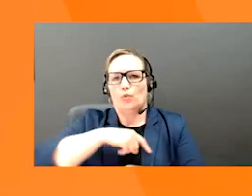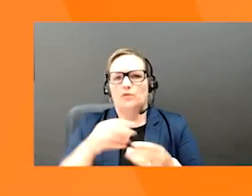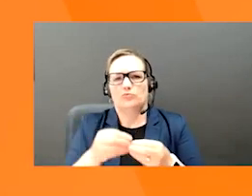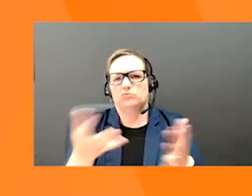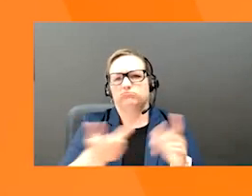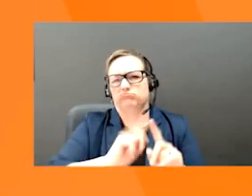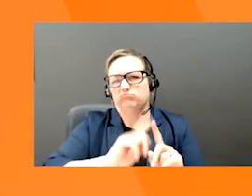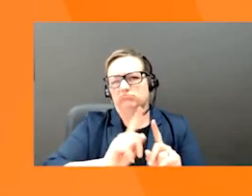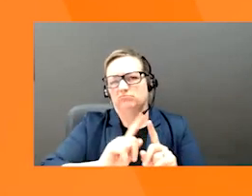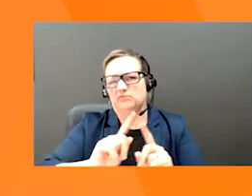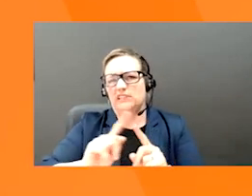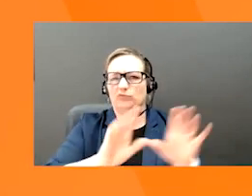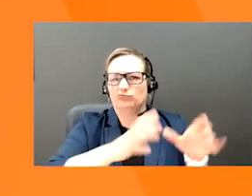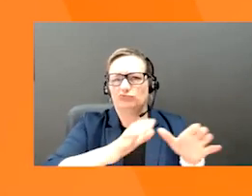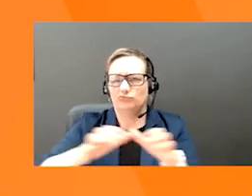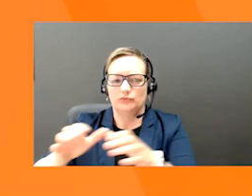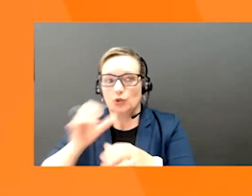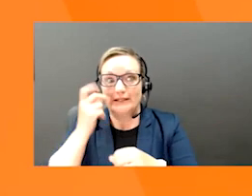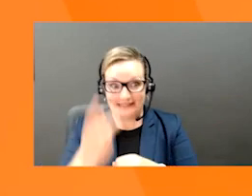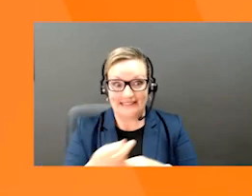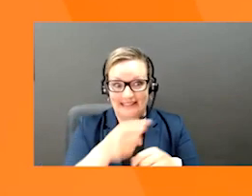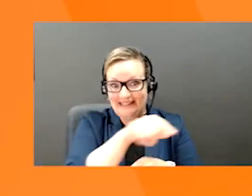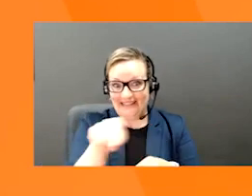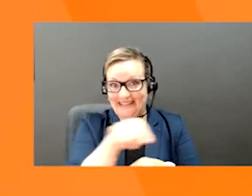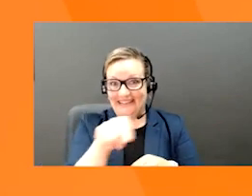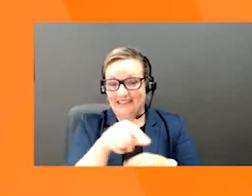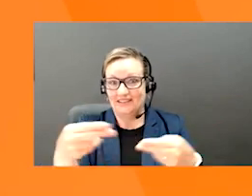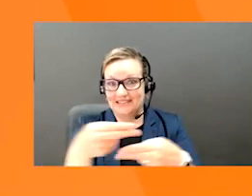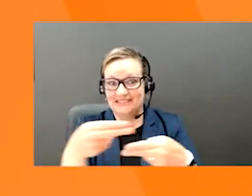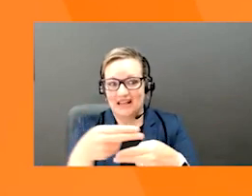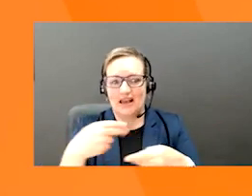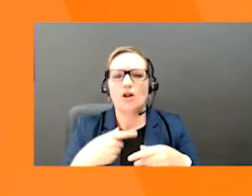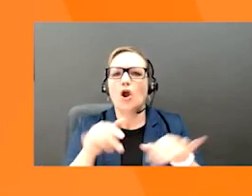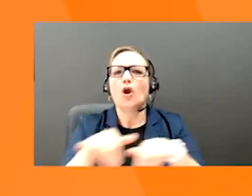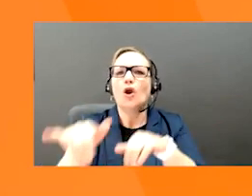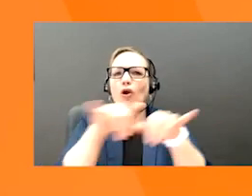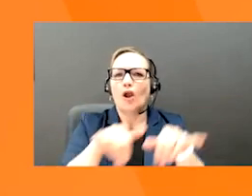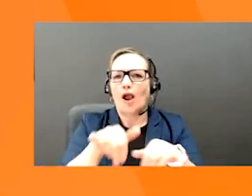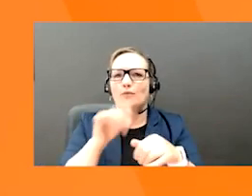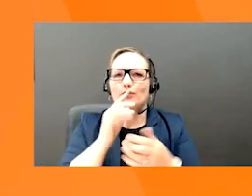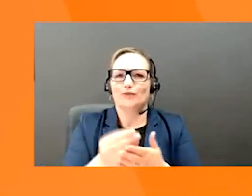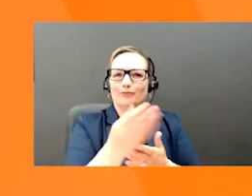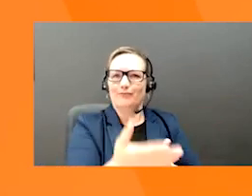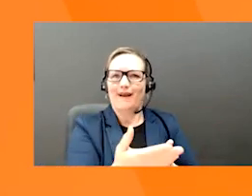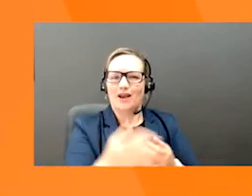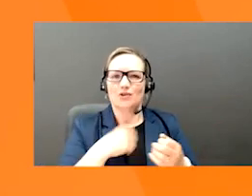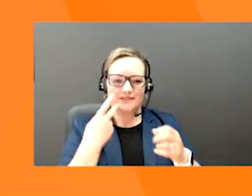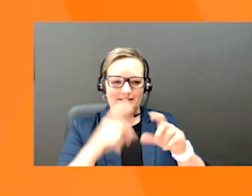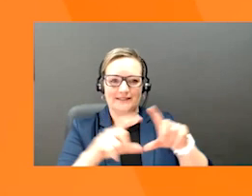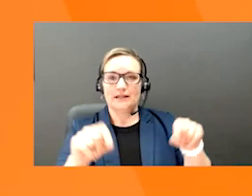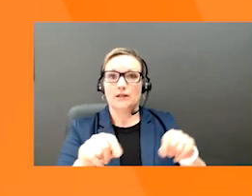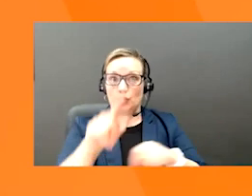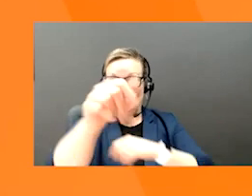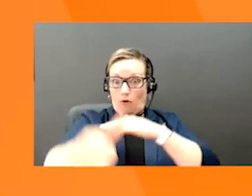manage different business processes, and on this page you can see some of the most common barcodes at point of sale. When you become a GS1